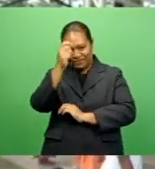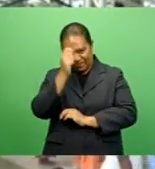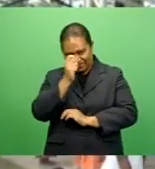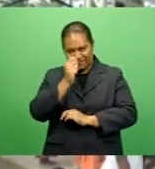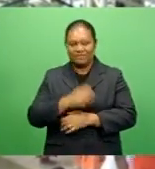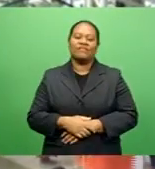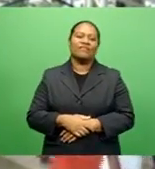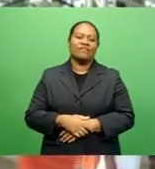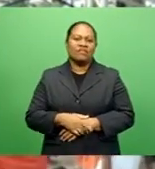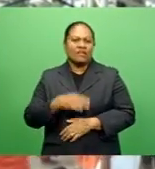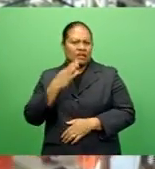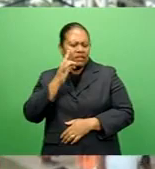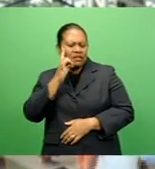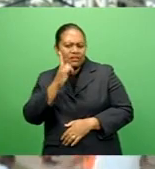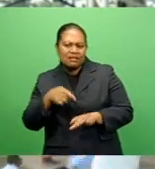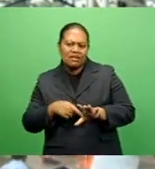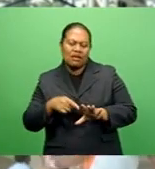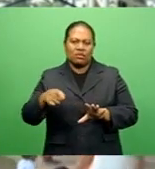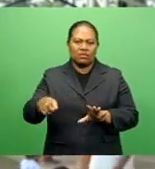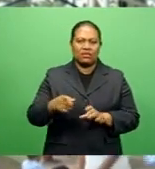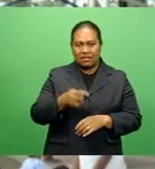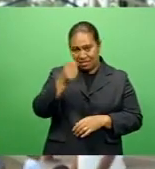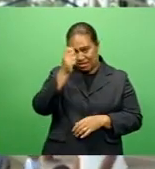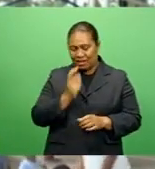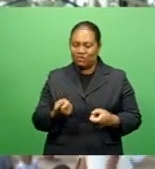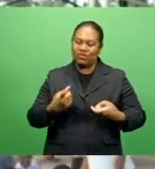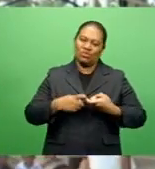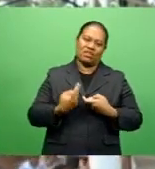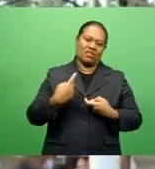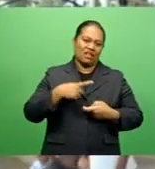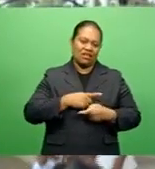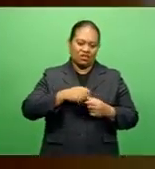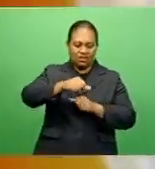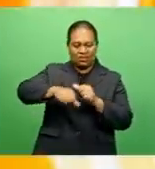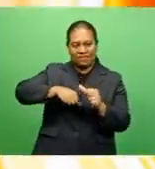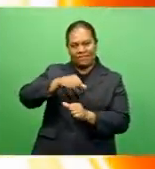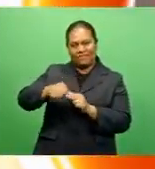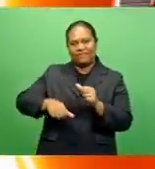season, then we invite the outside clubs to join the association.